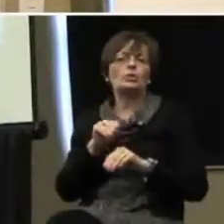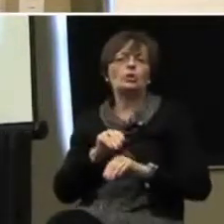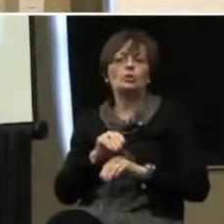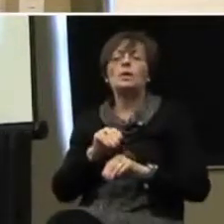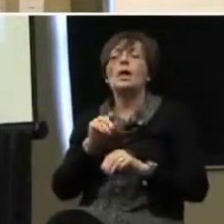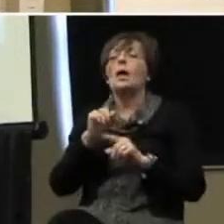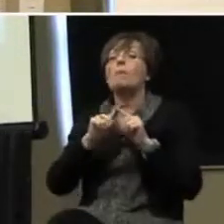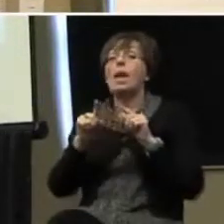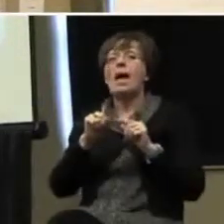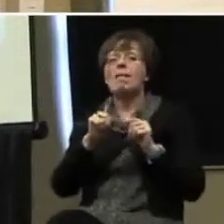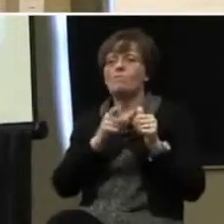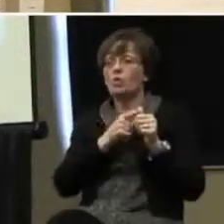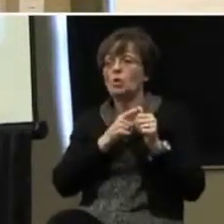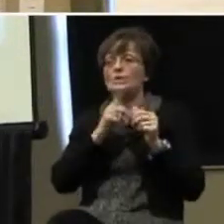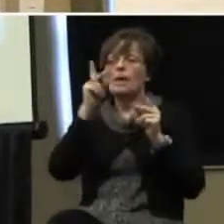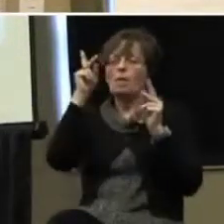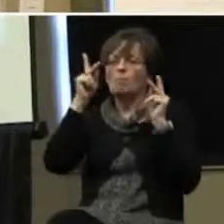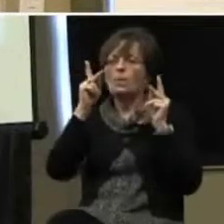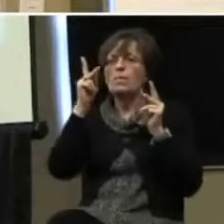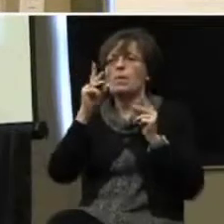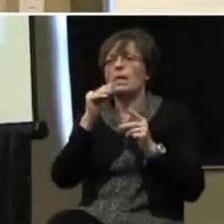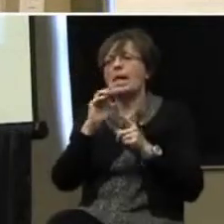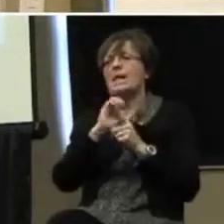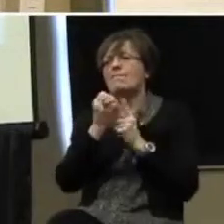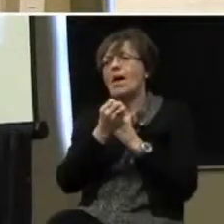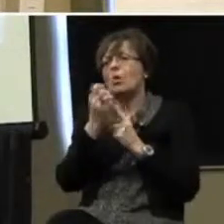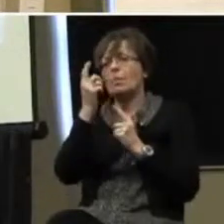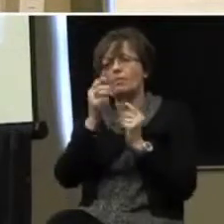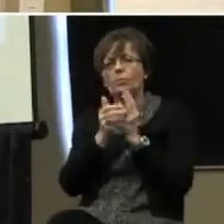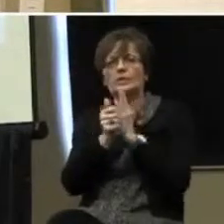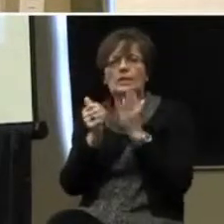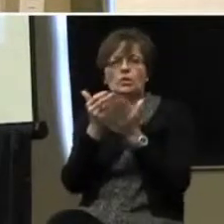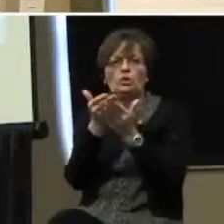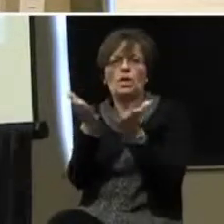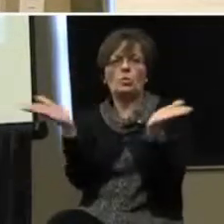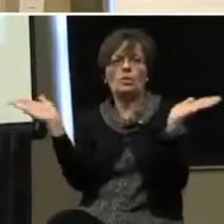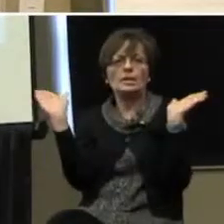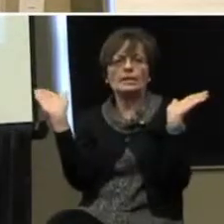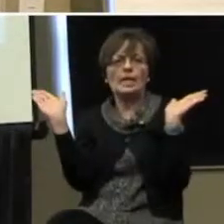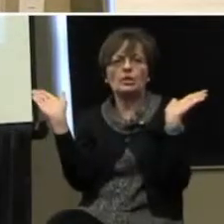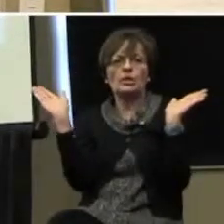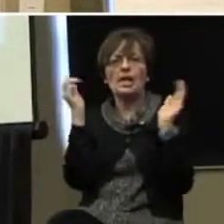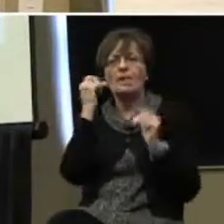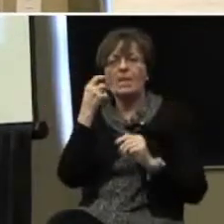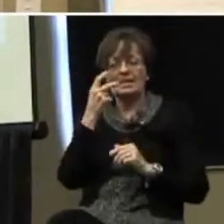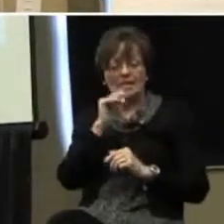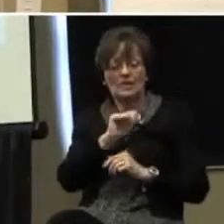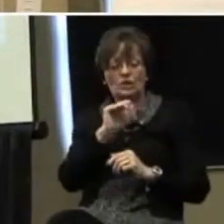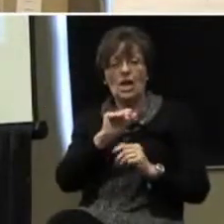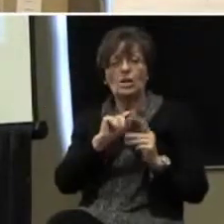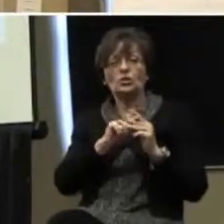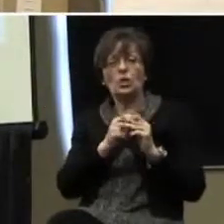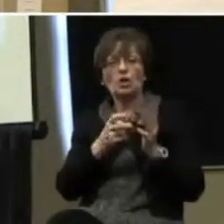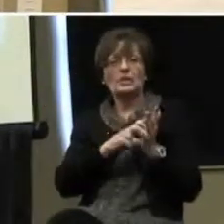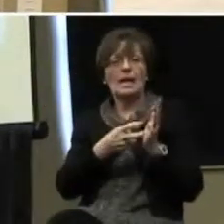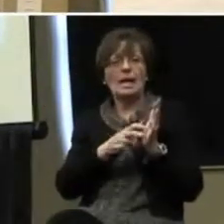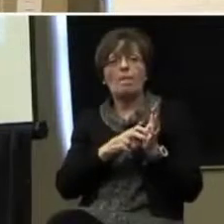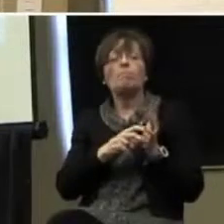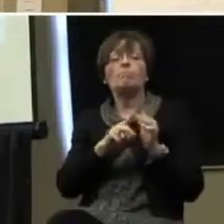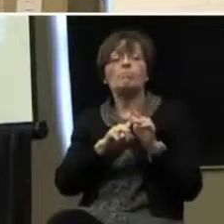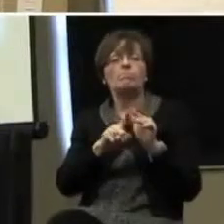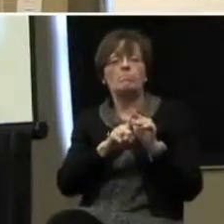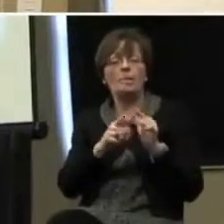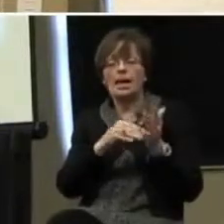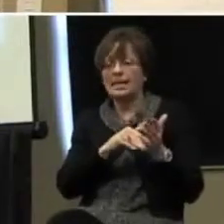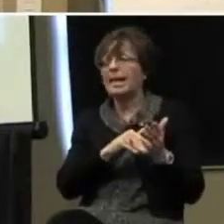do people and environment first for skill generalization. If I see that the child starts getting up and running again,